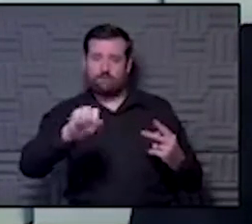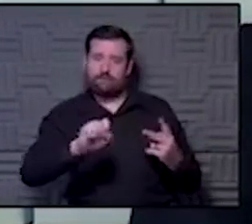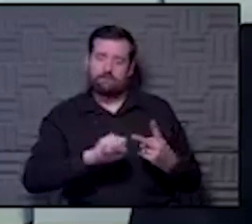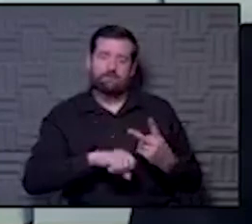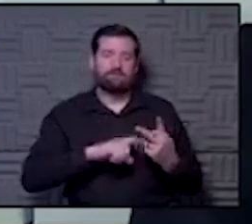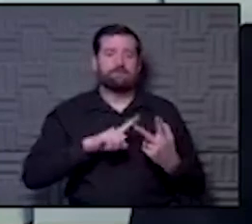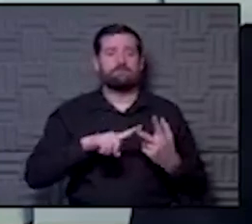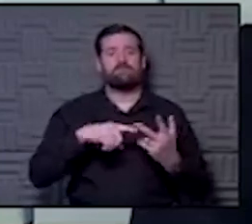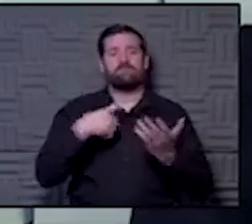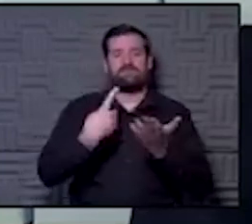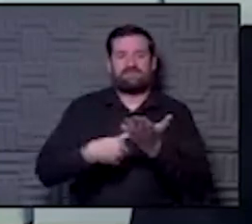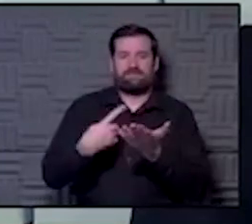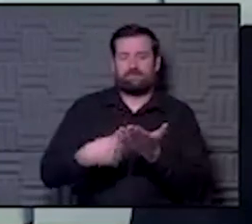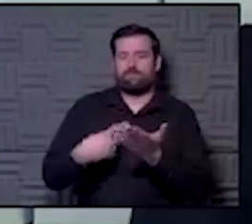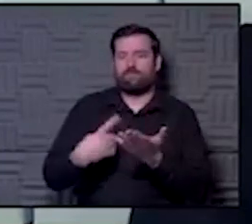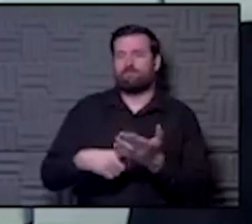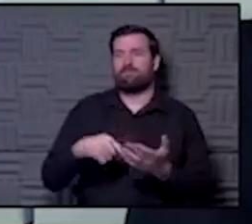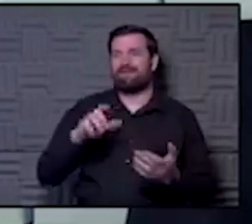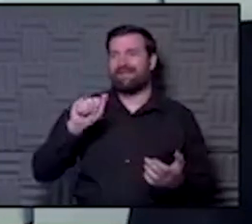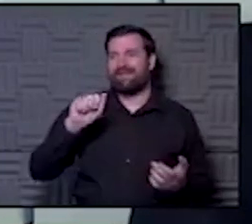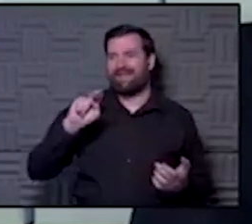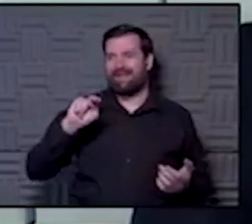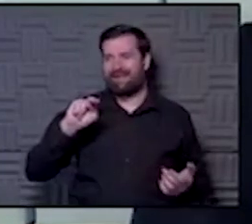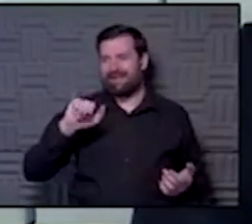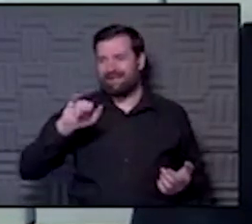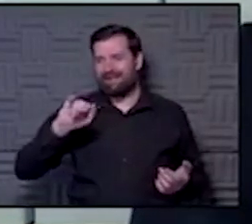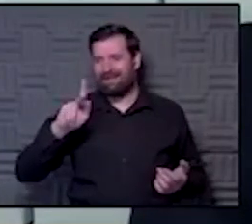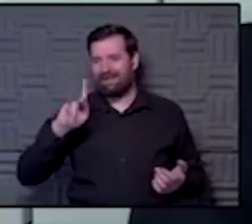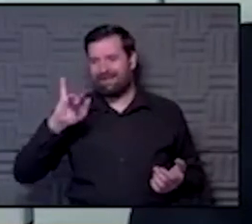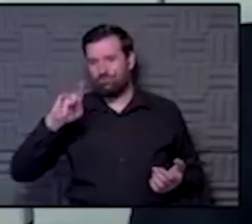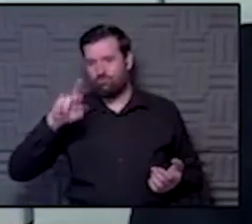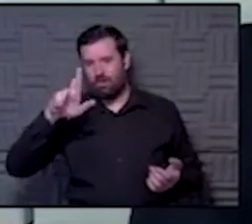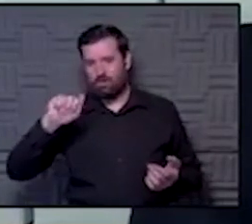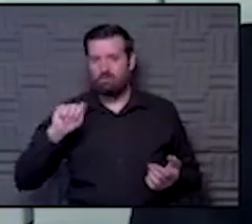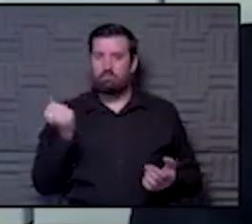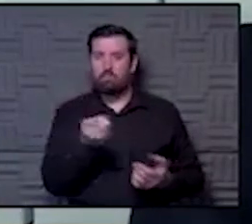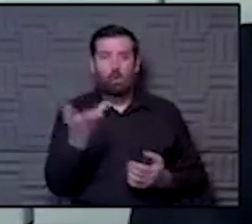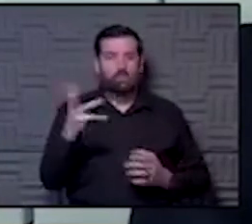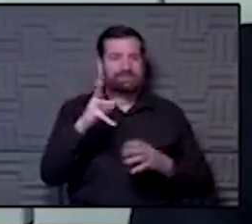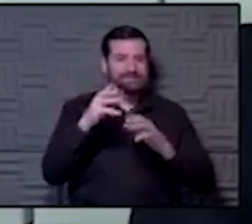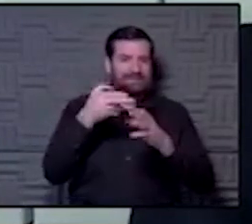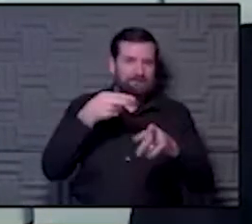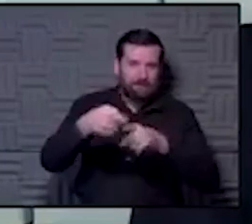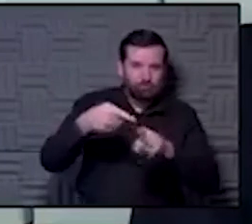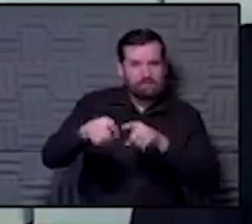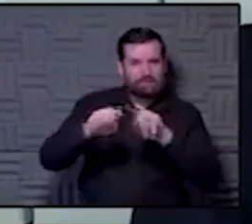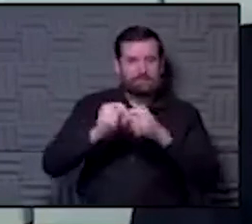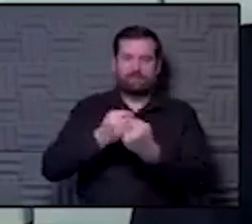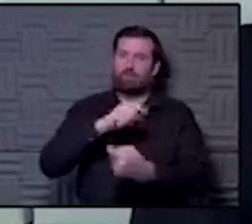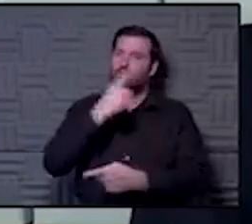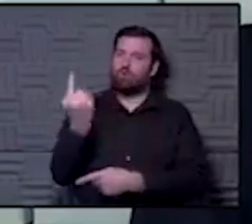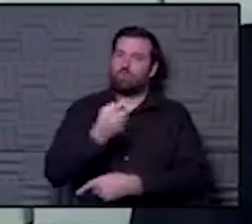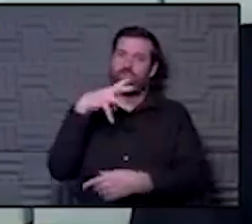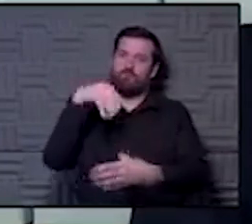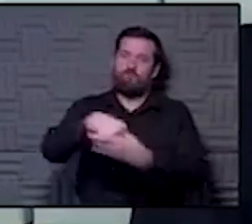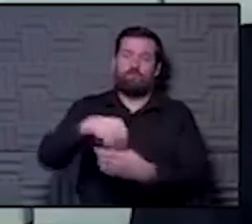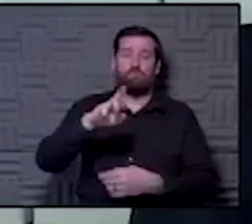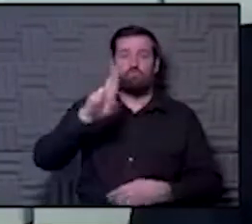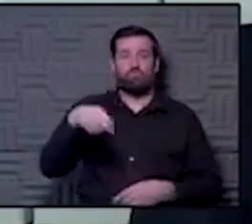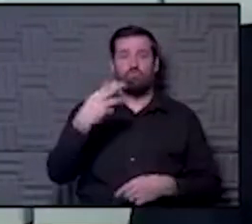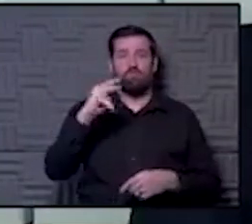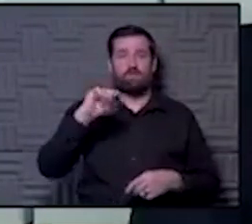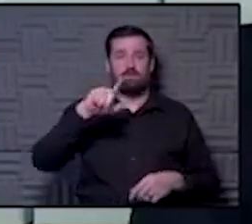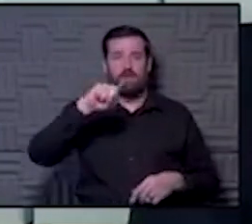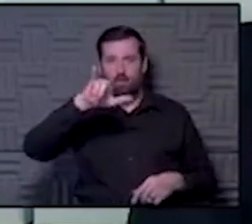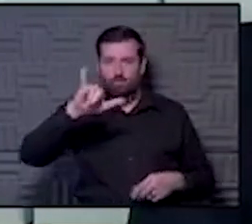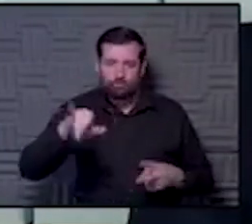immune modulating agents like anakinra. A multi-specialty team is always involved with all of these kids, including rheumatology and infectious